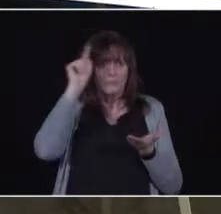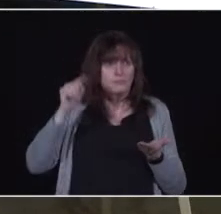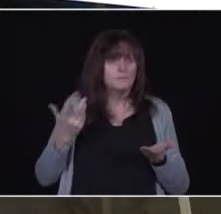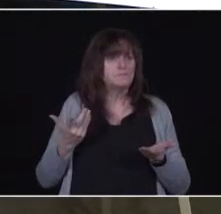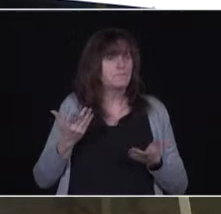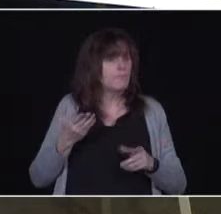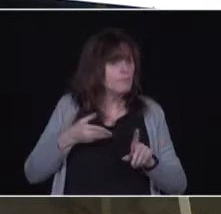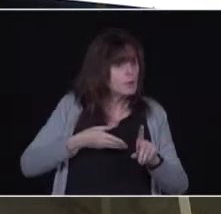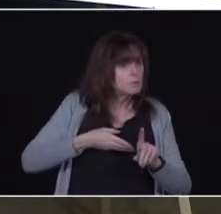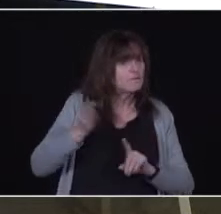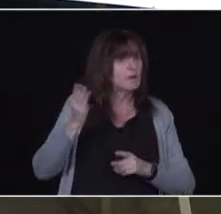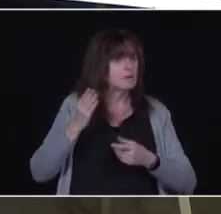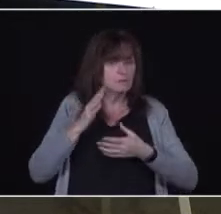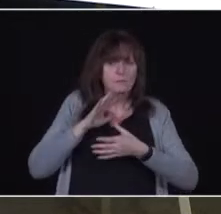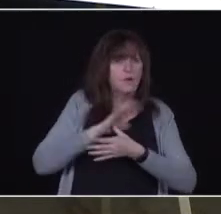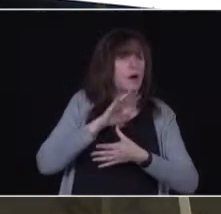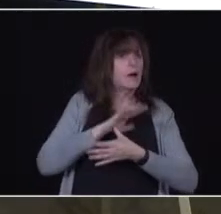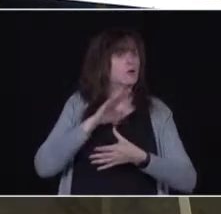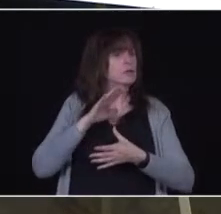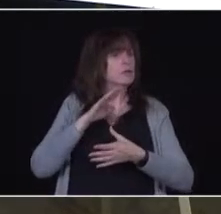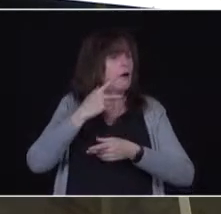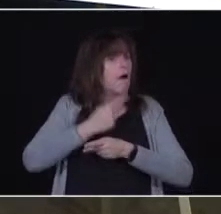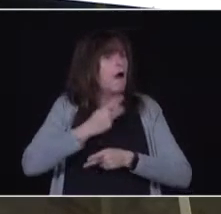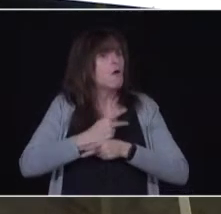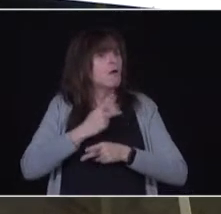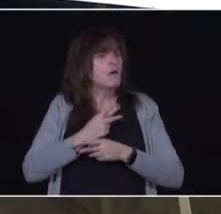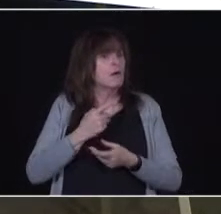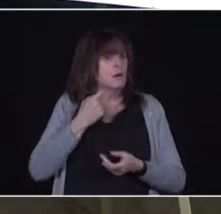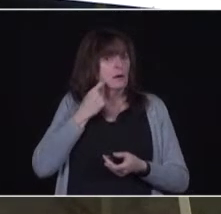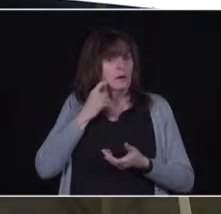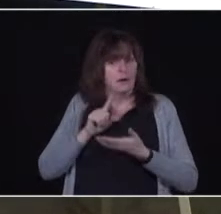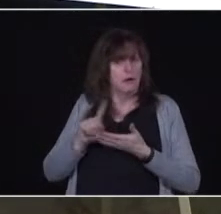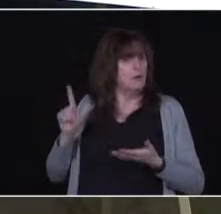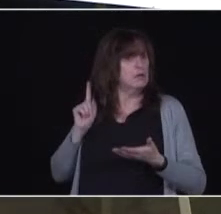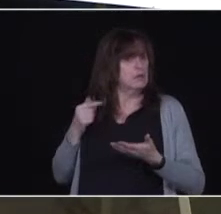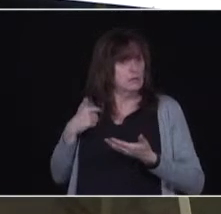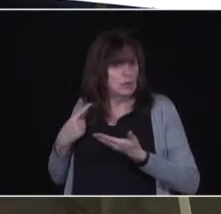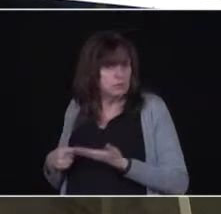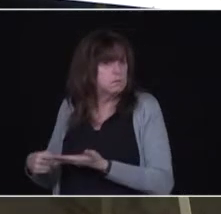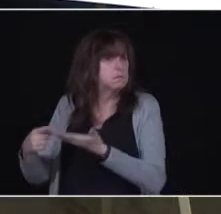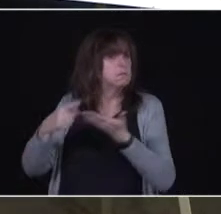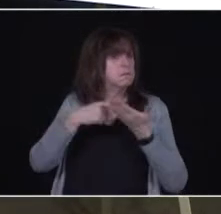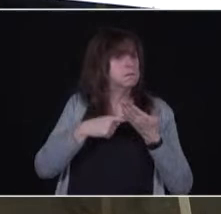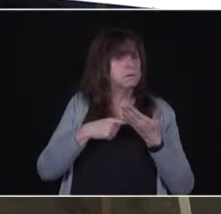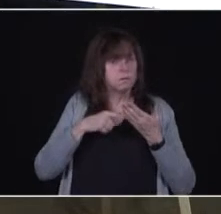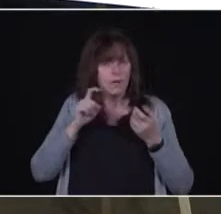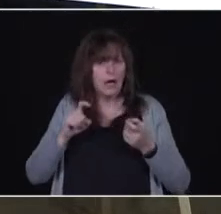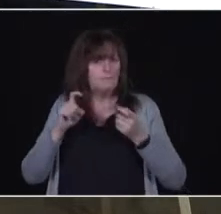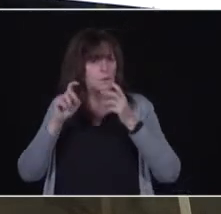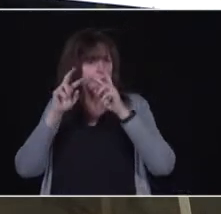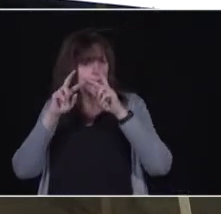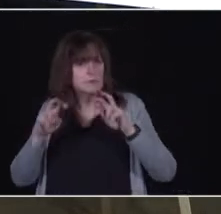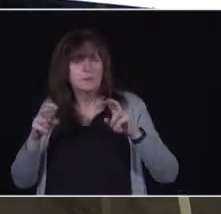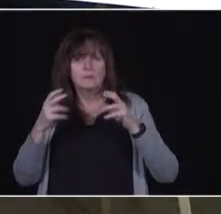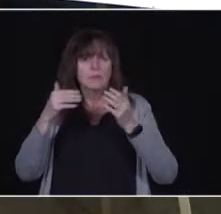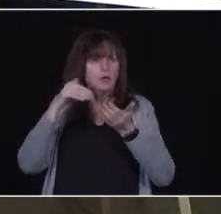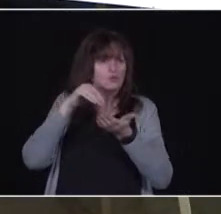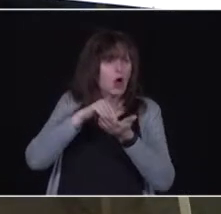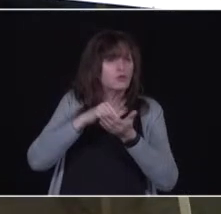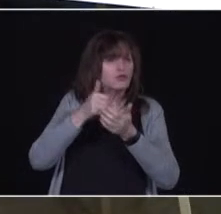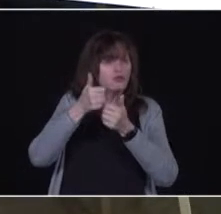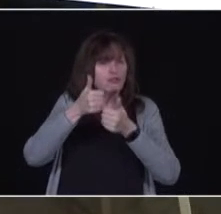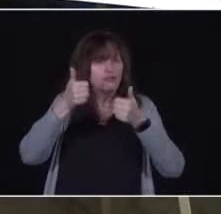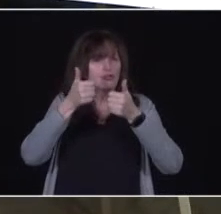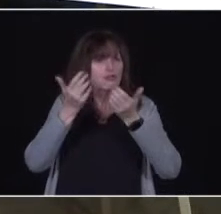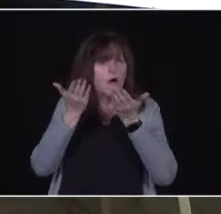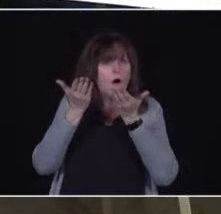to for several other groupings over this past week to say you've got to wrap your arms around the medical officers of health and the public health units. Offer up what you